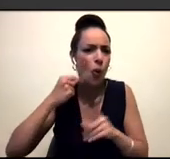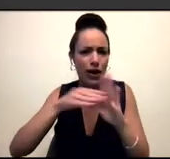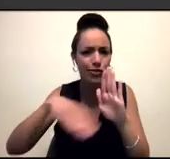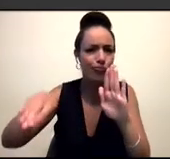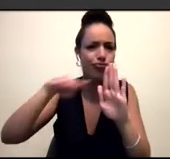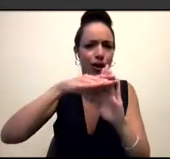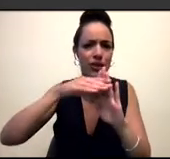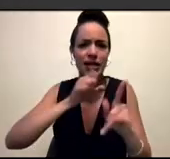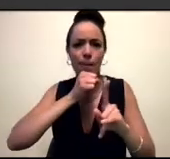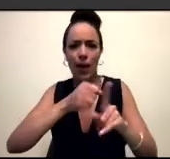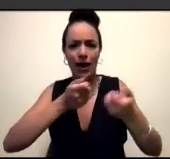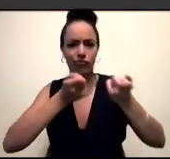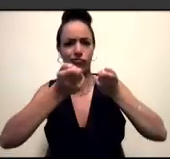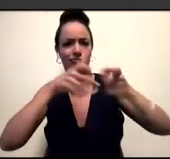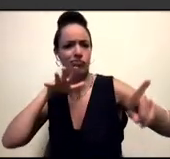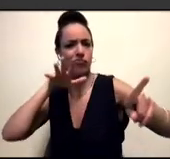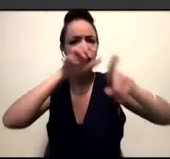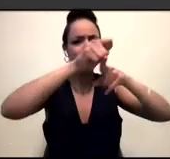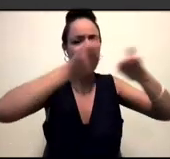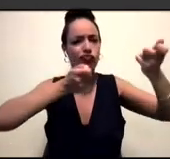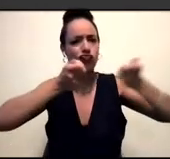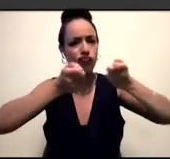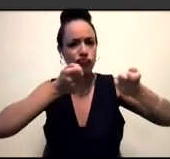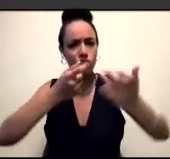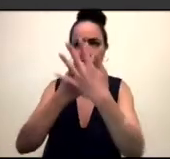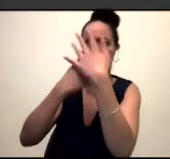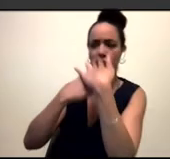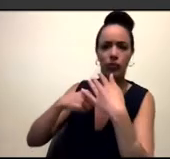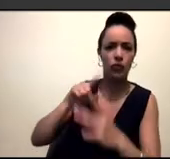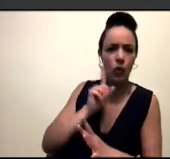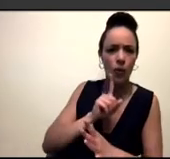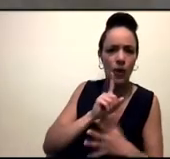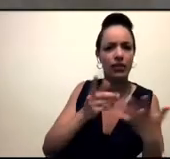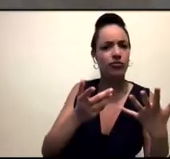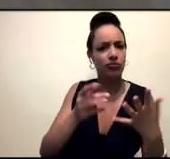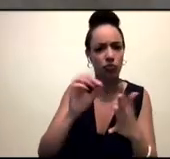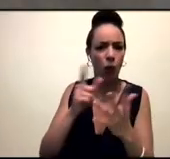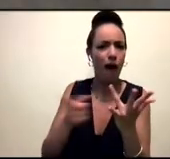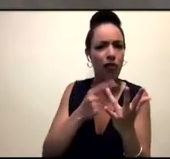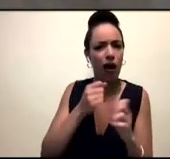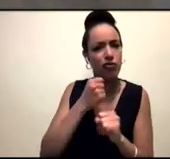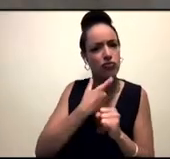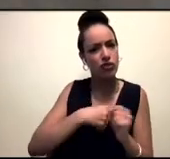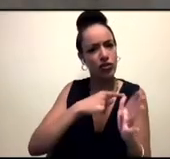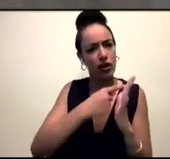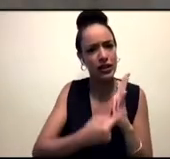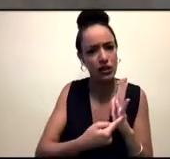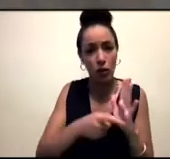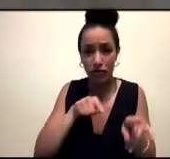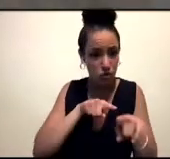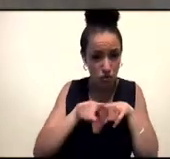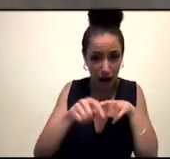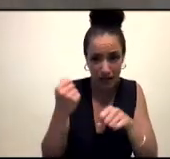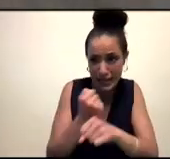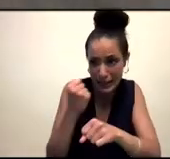these systems of oppression that try to keep us out, so when we get there, we get there by any means necessary. And so for me, I had been doing this